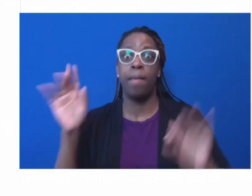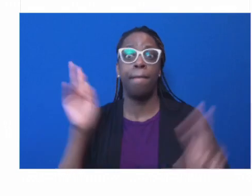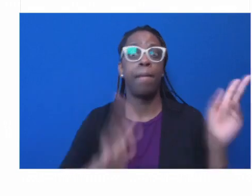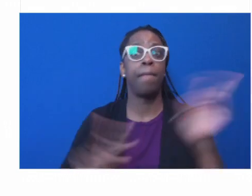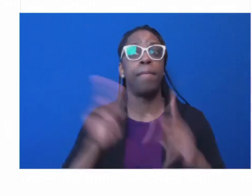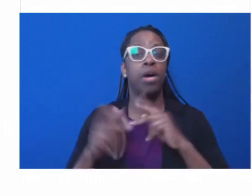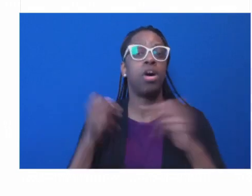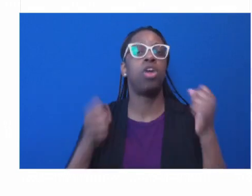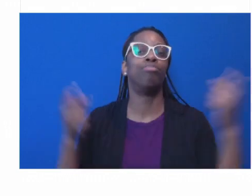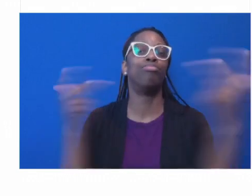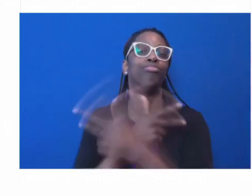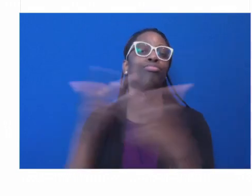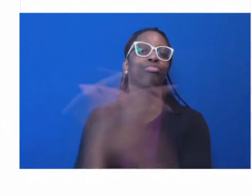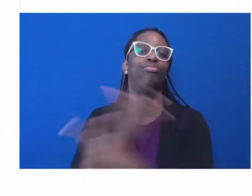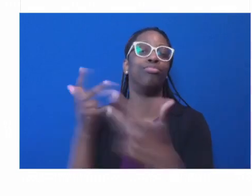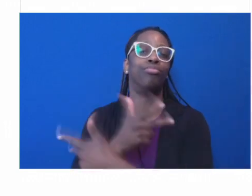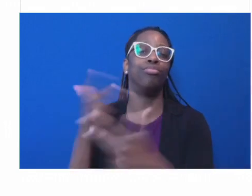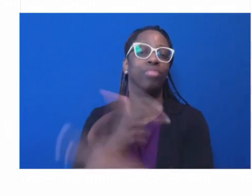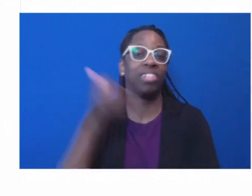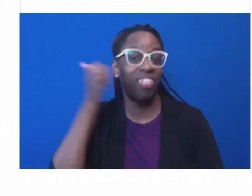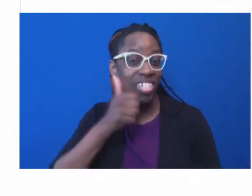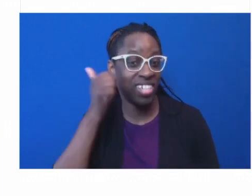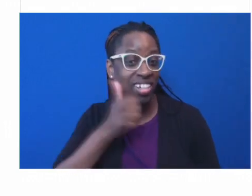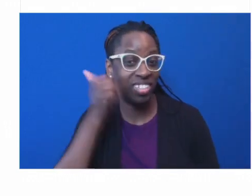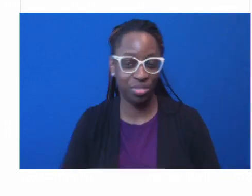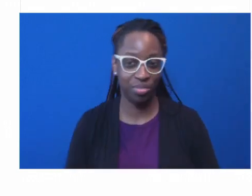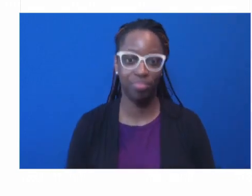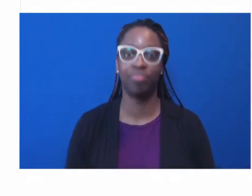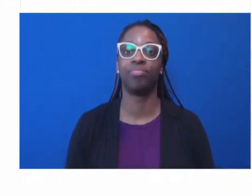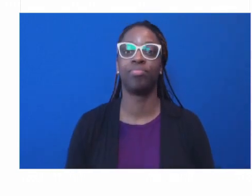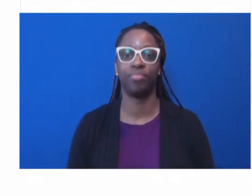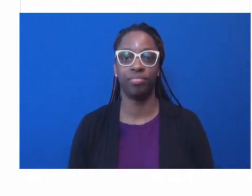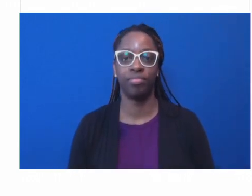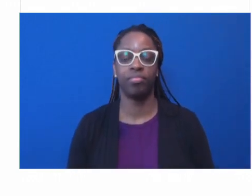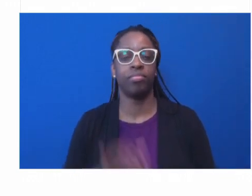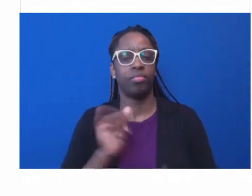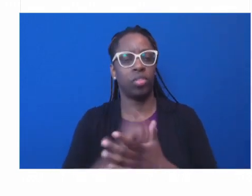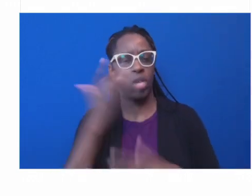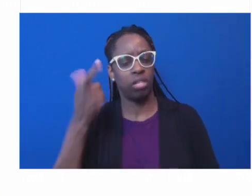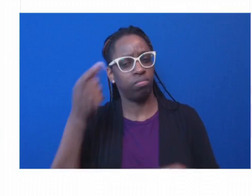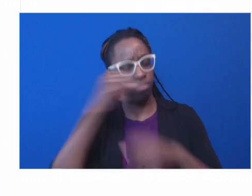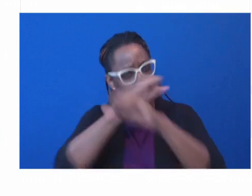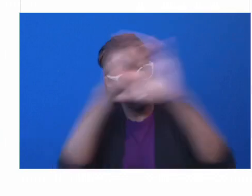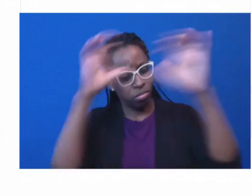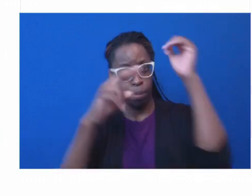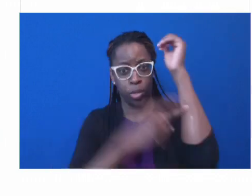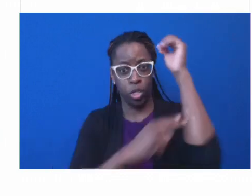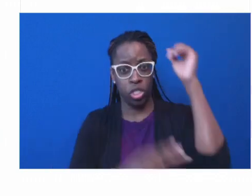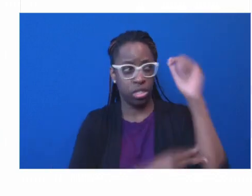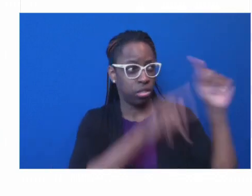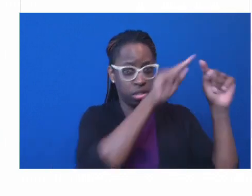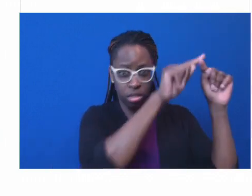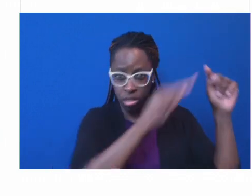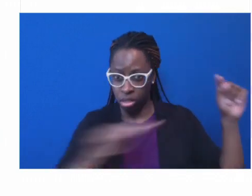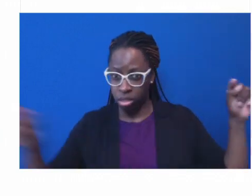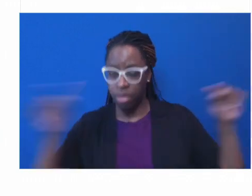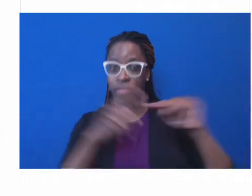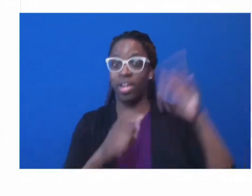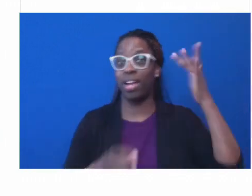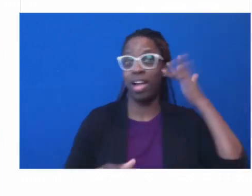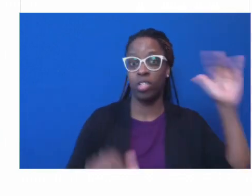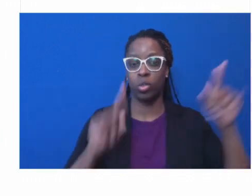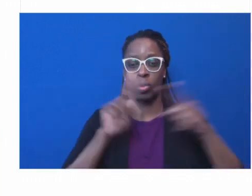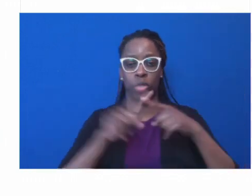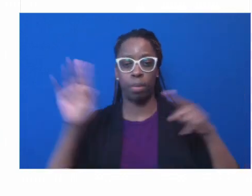imagine a bridge for this session? Because you cannot wish a bridge into